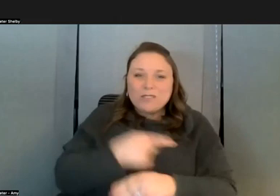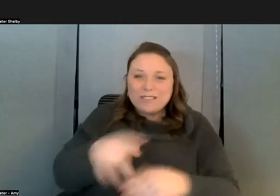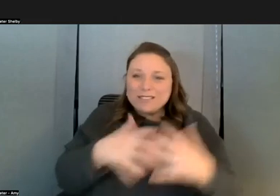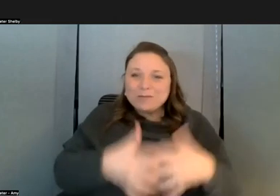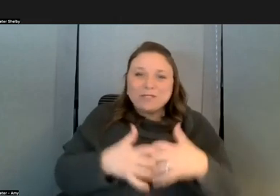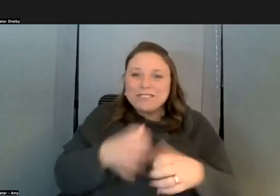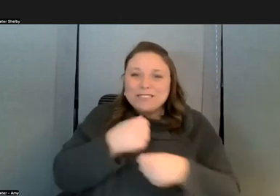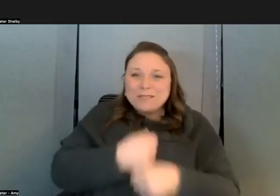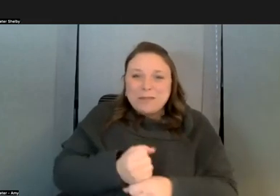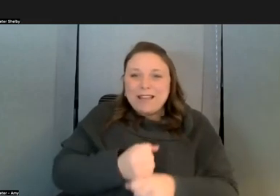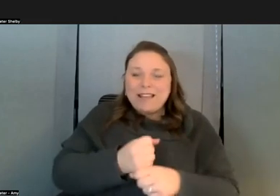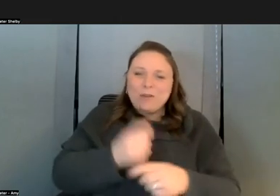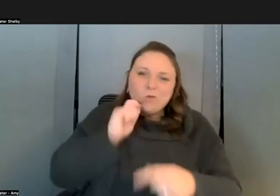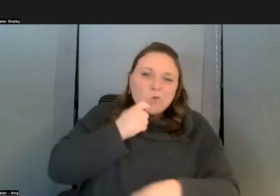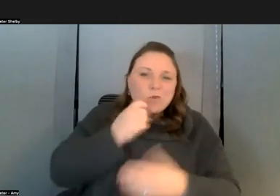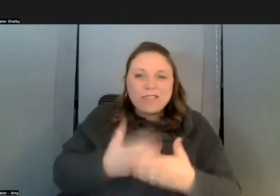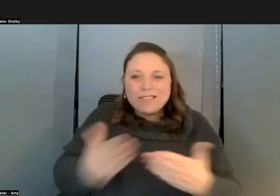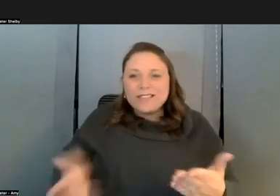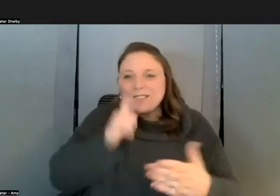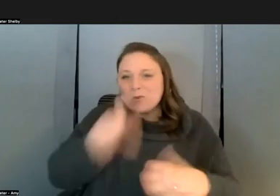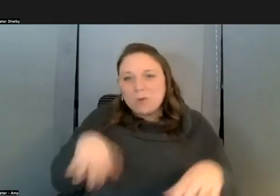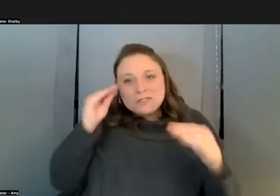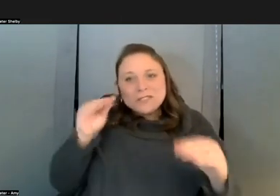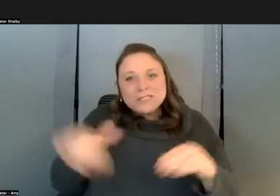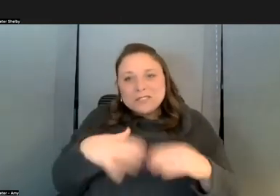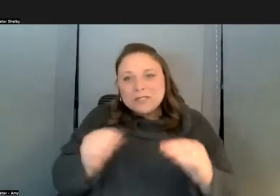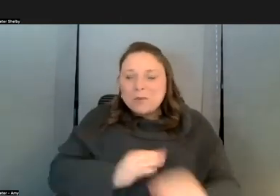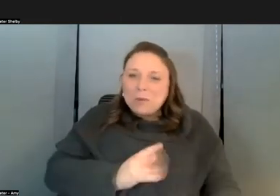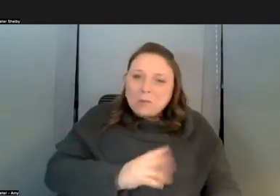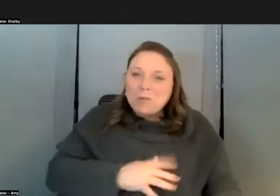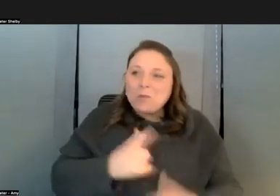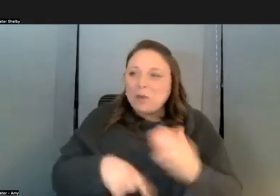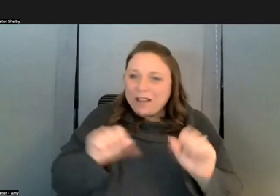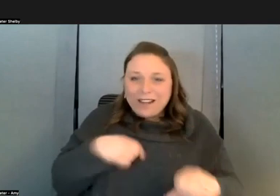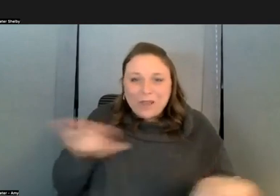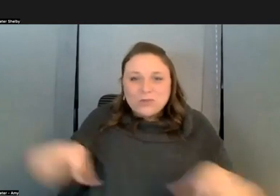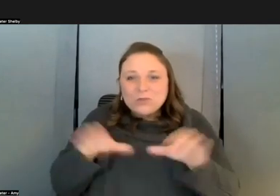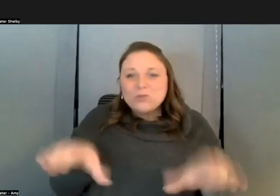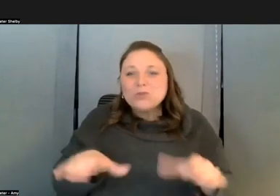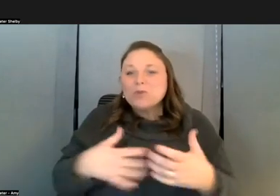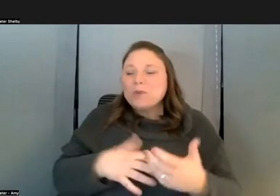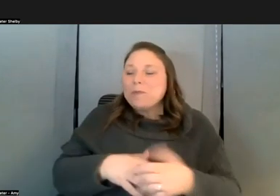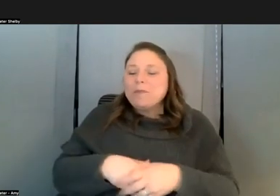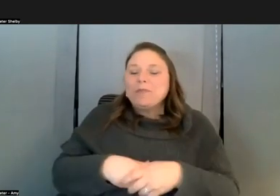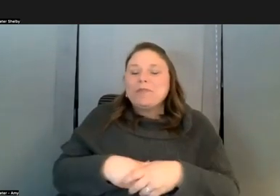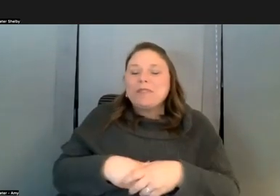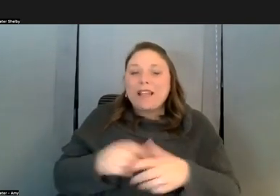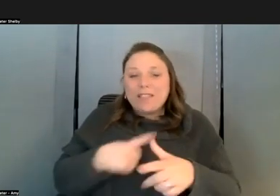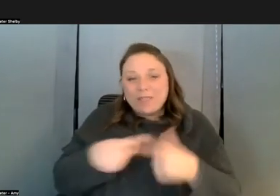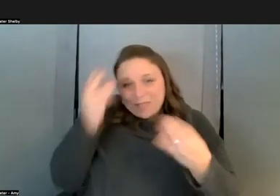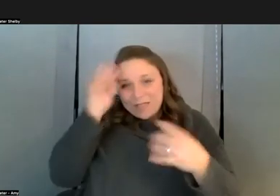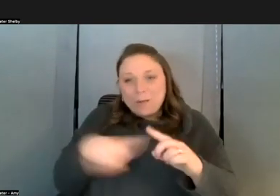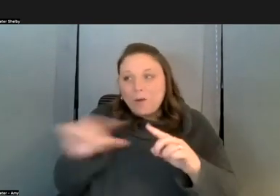things i don't have to teach them anymore what can i do right that's and then you start thinking of things